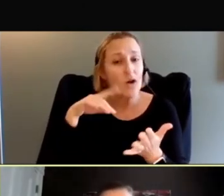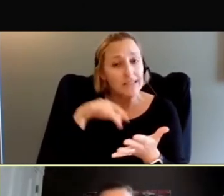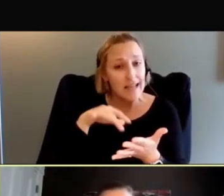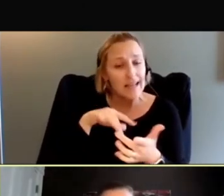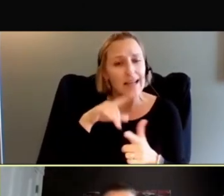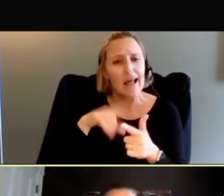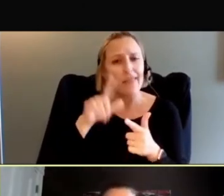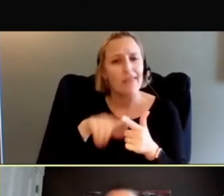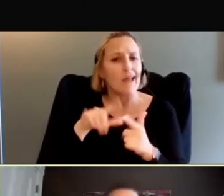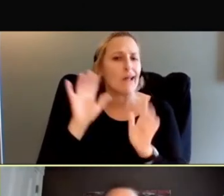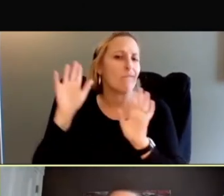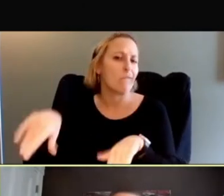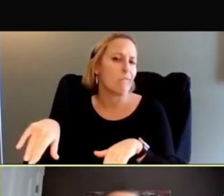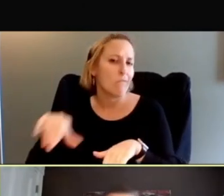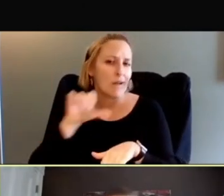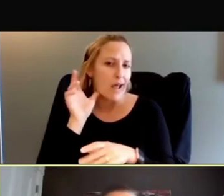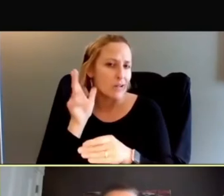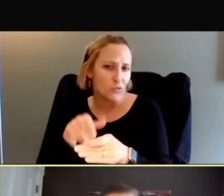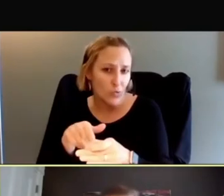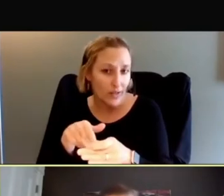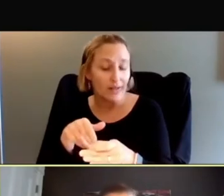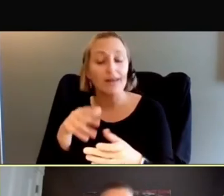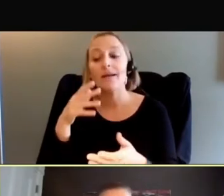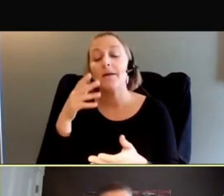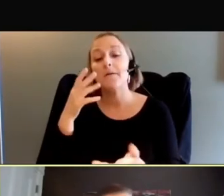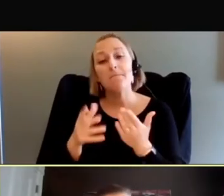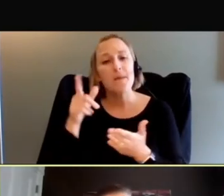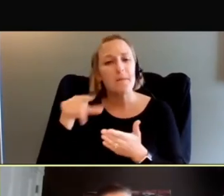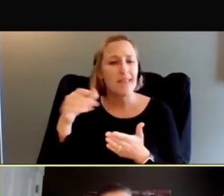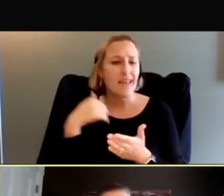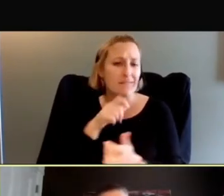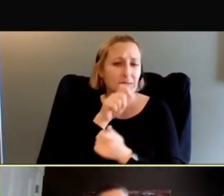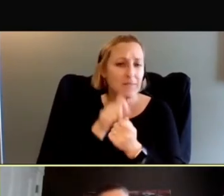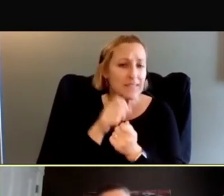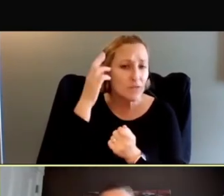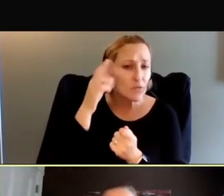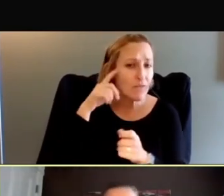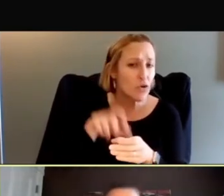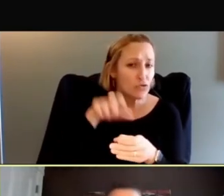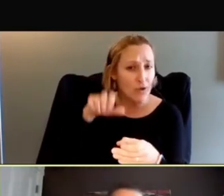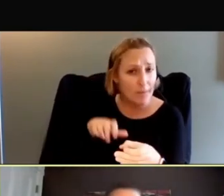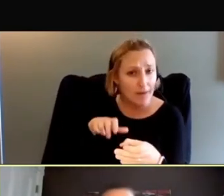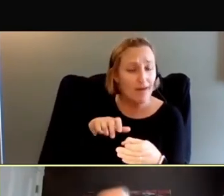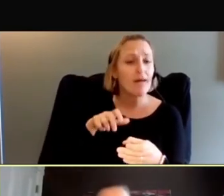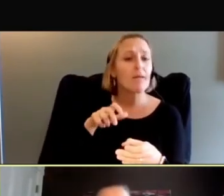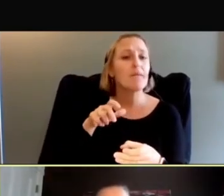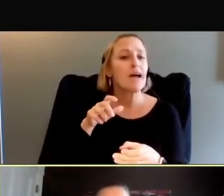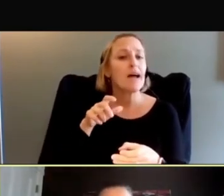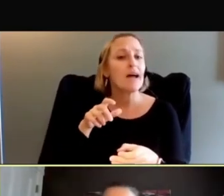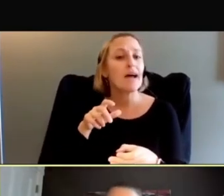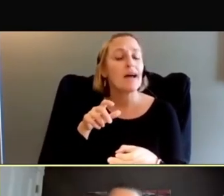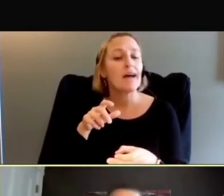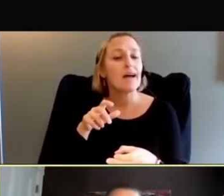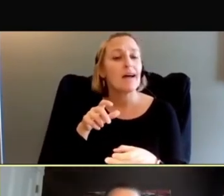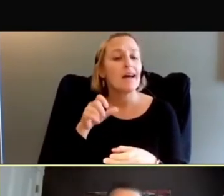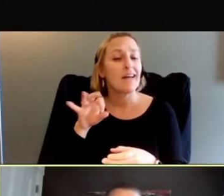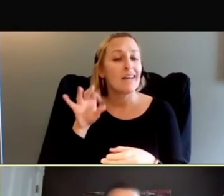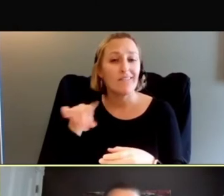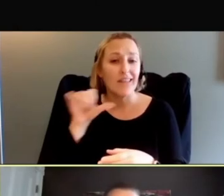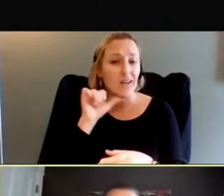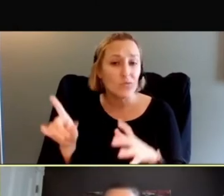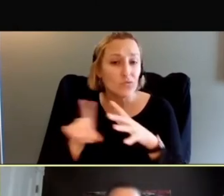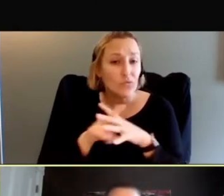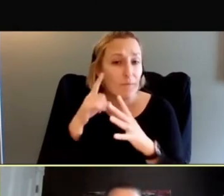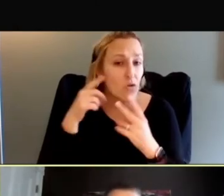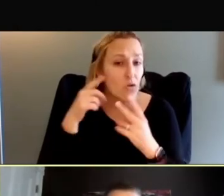it and anymore, unless they have like specific reasons for dropping out or leaving a study, but failure to show up for visits or just being able not